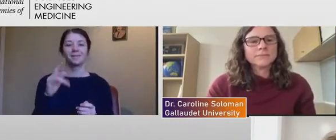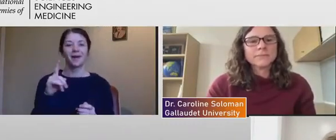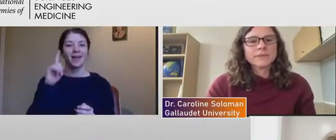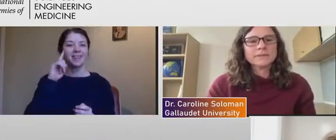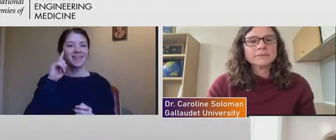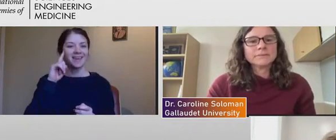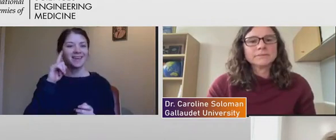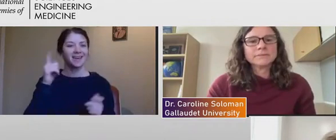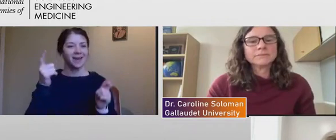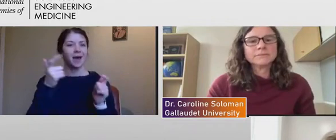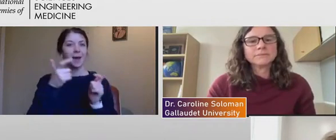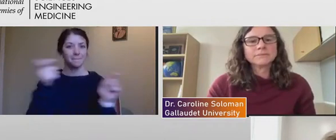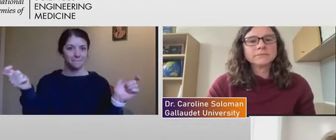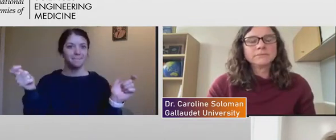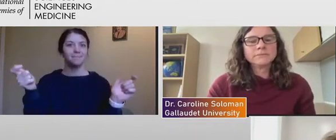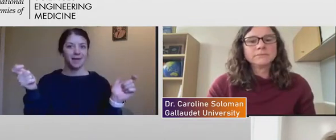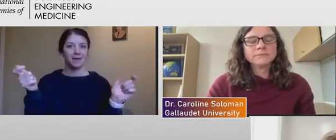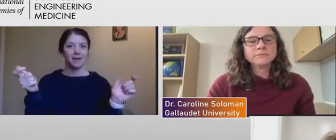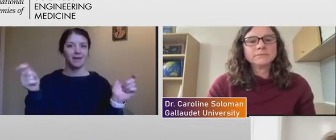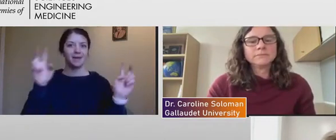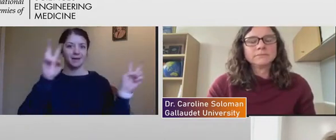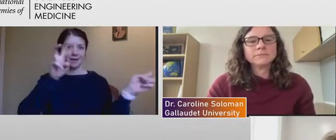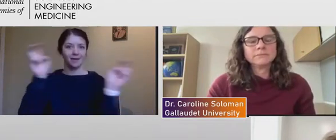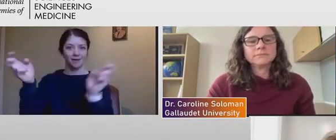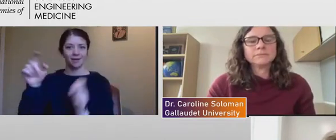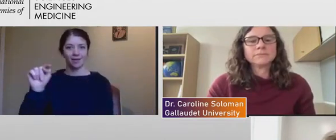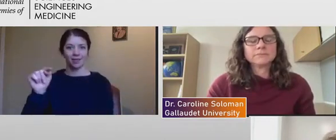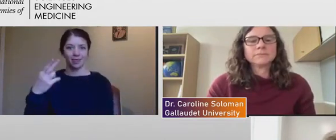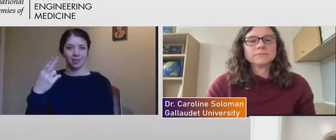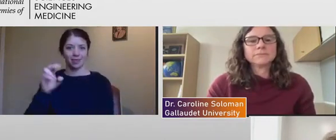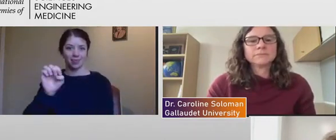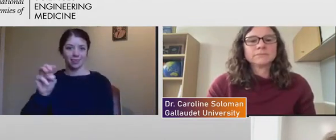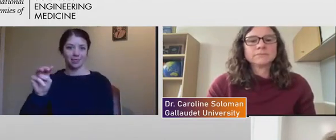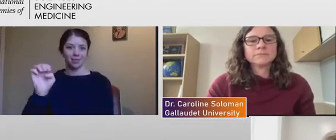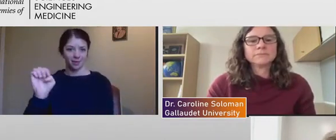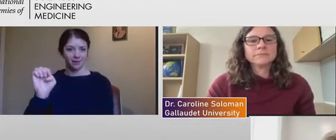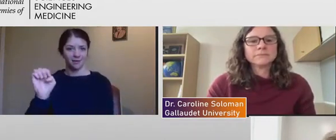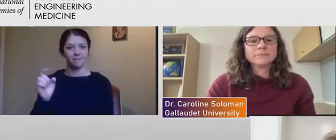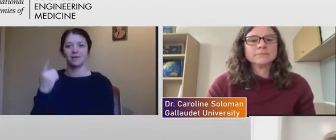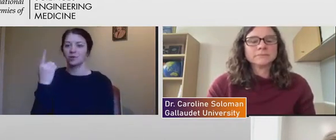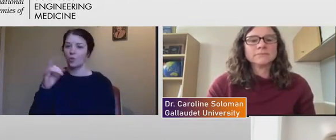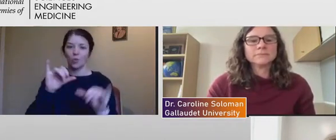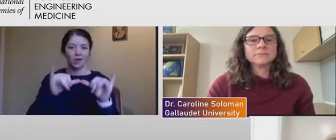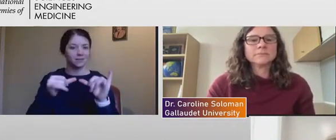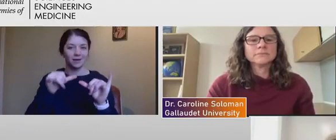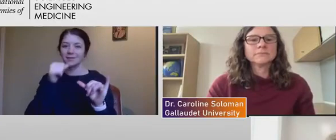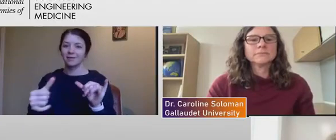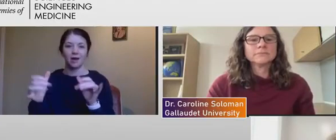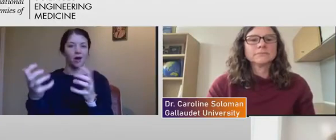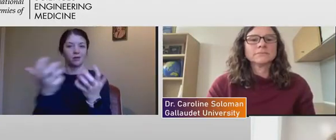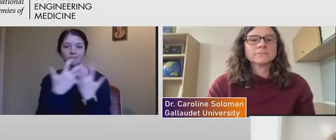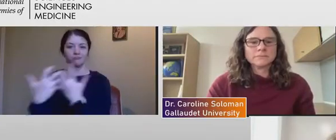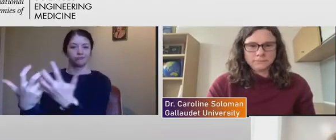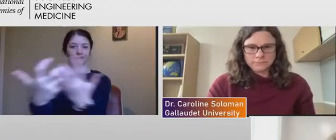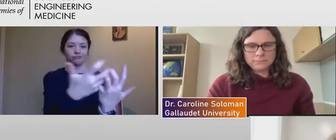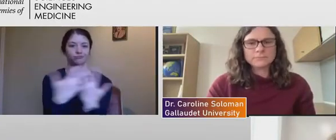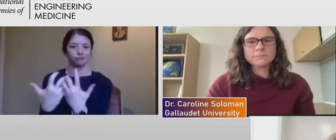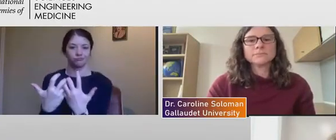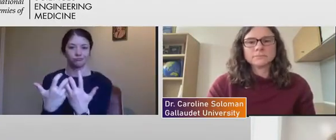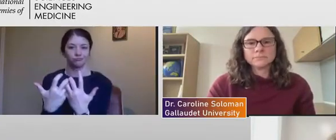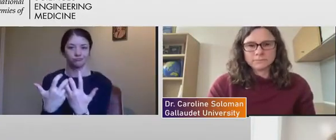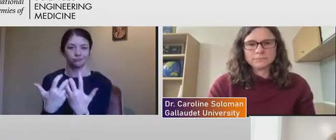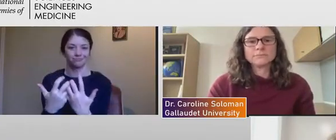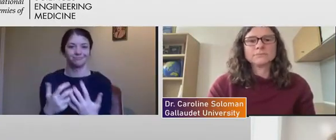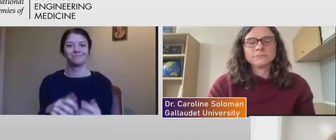overarching theme is that one size doesn't fit all. That adaptability and ways